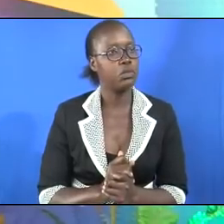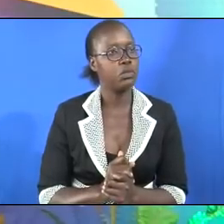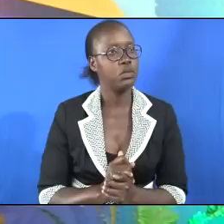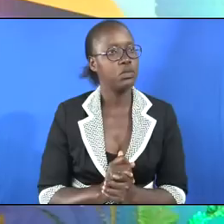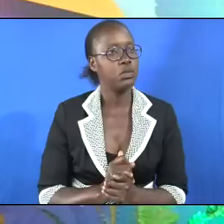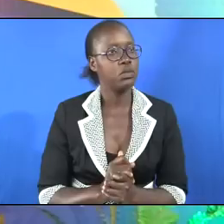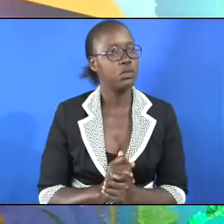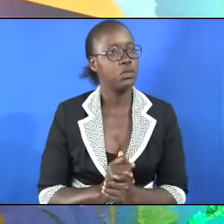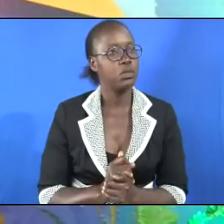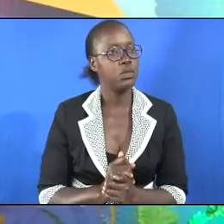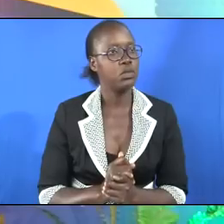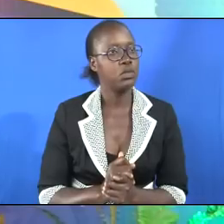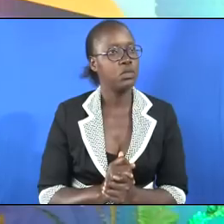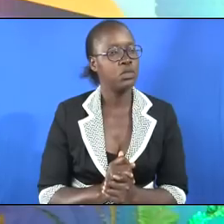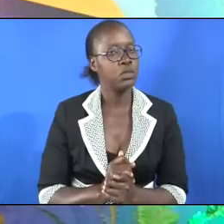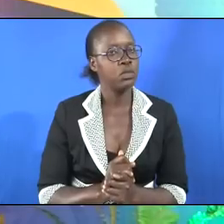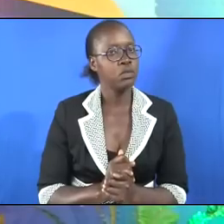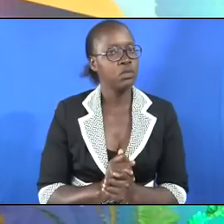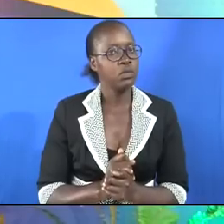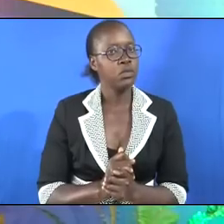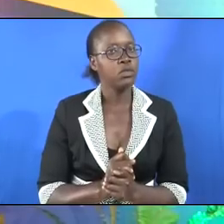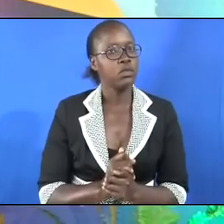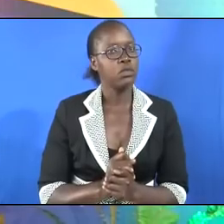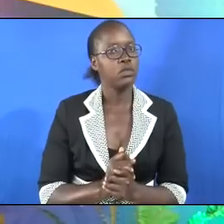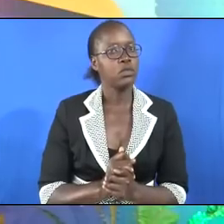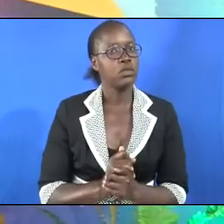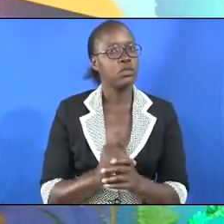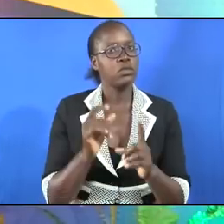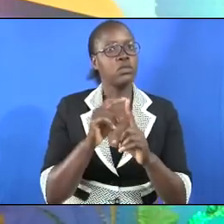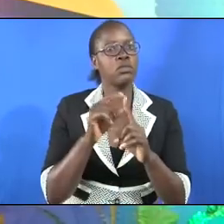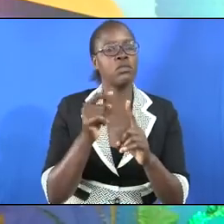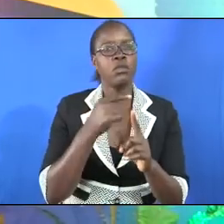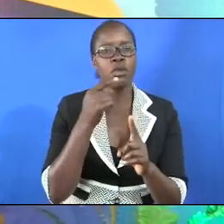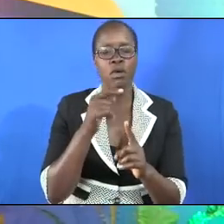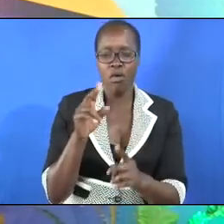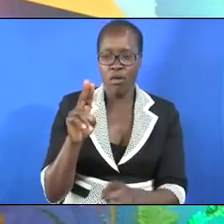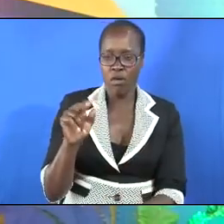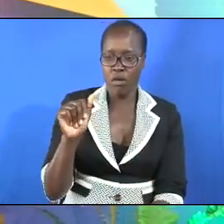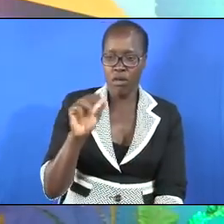Amen. Amen. scripture opens by saying that Naaman,